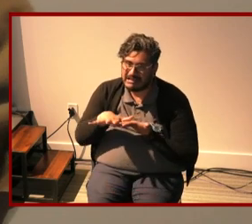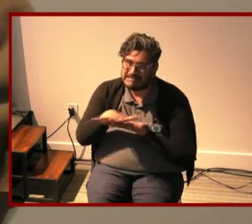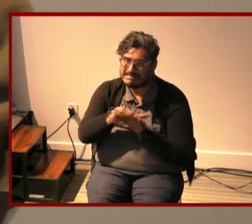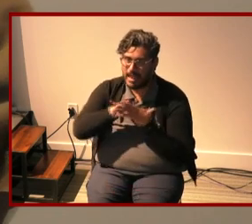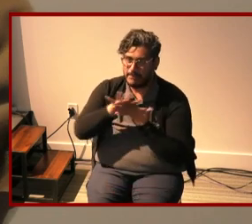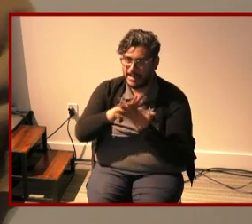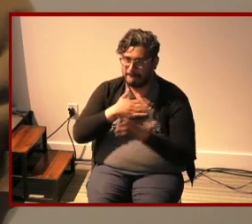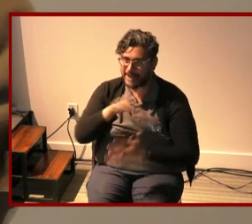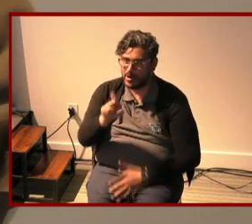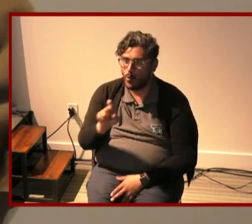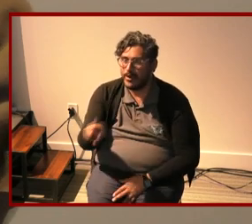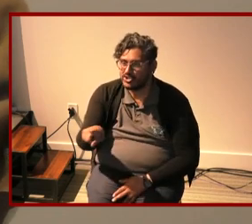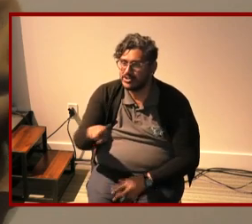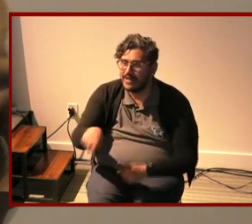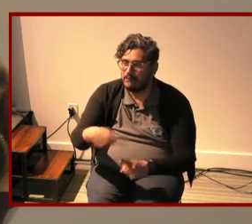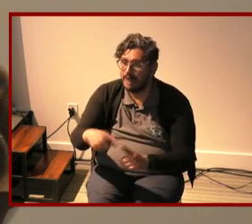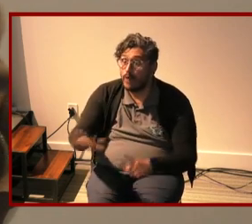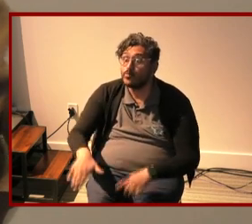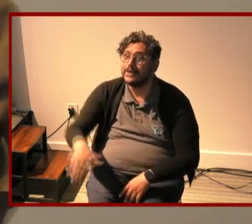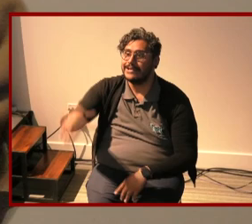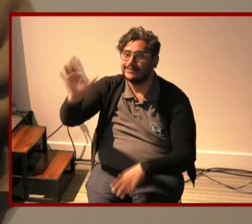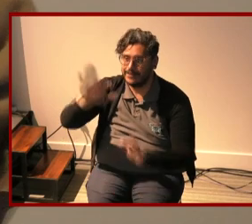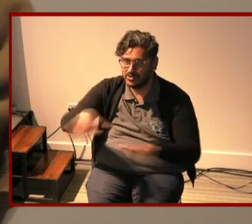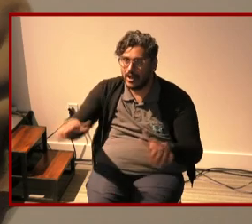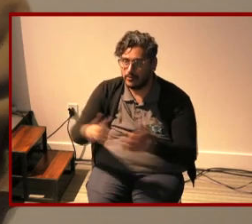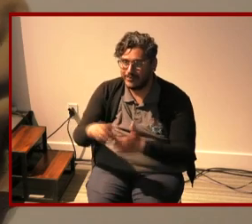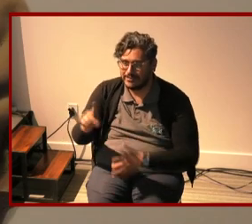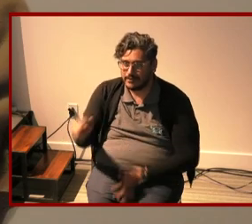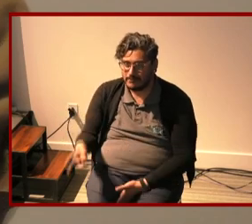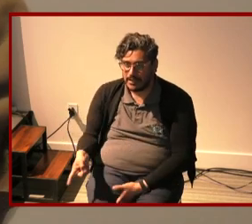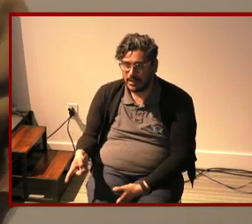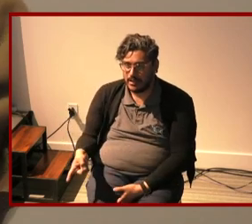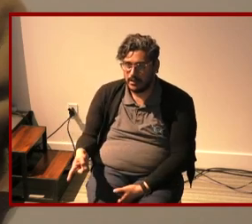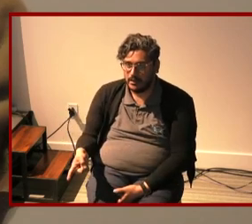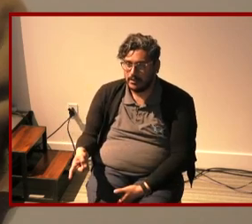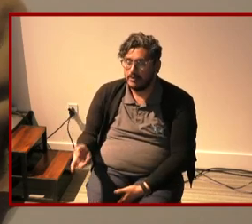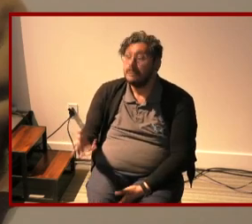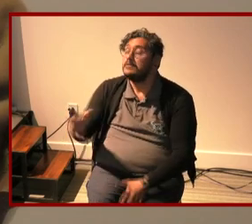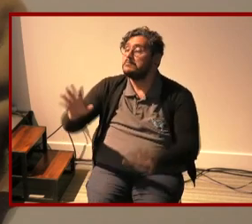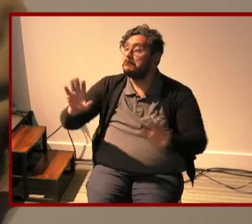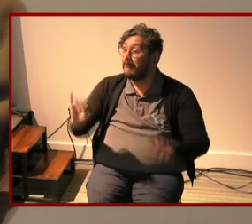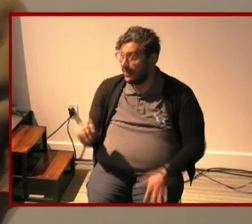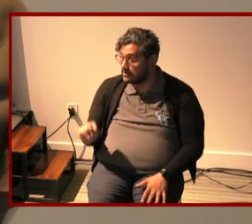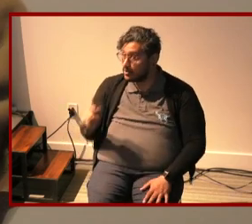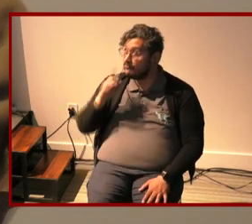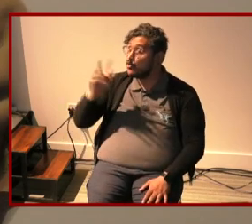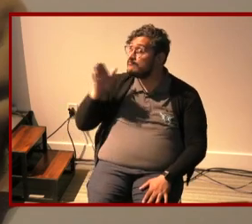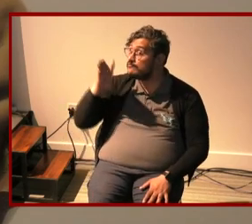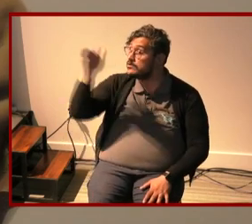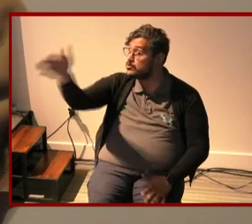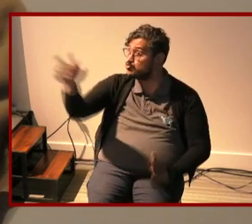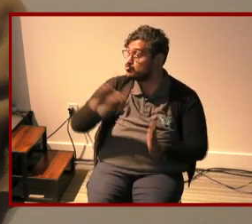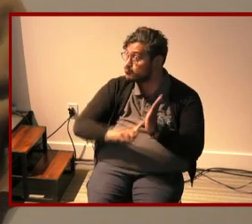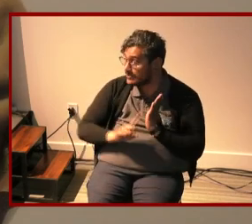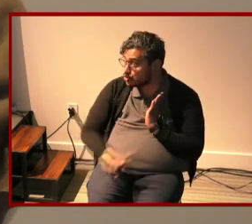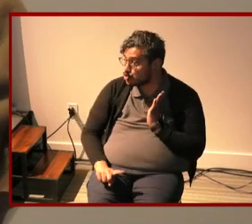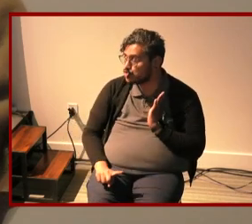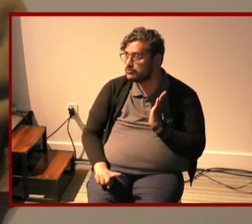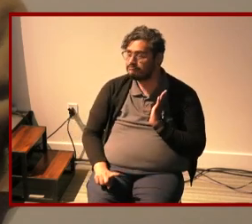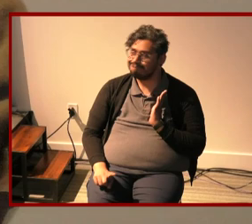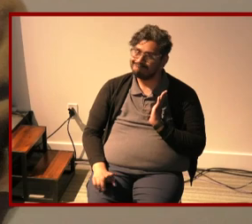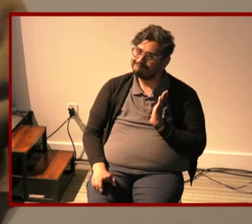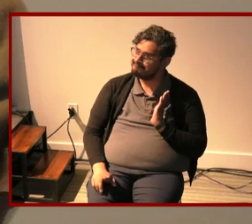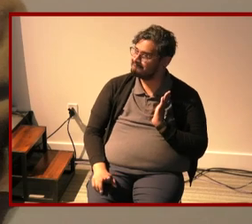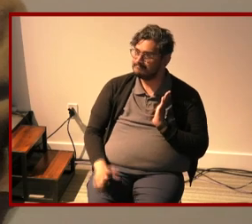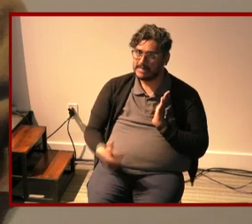asking around raising a child with disability um but in terms of future research i am still i cannot get